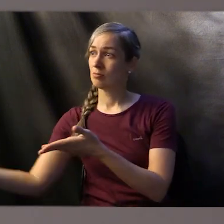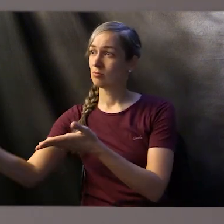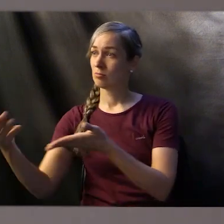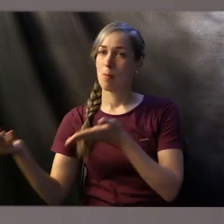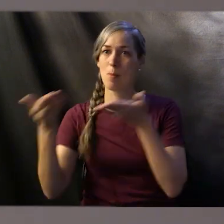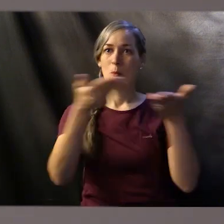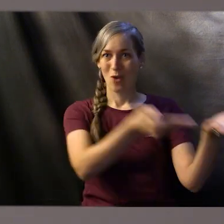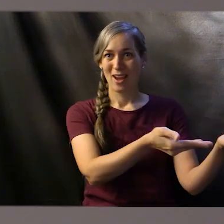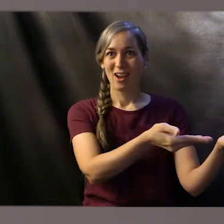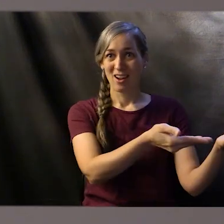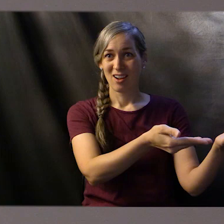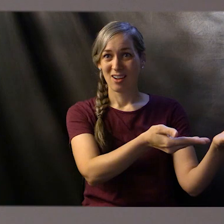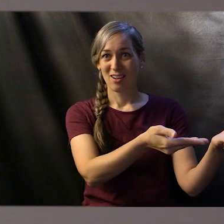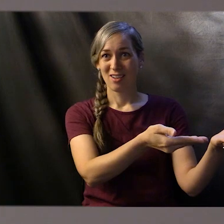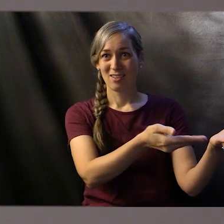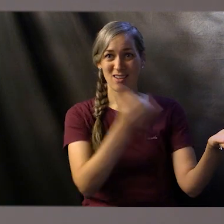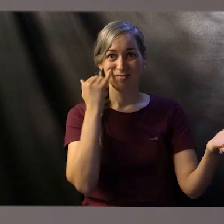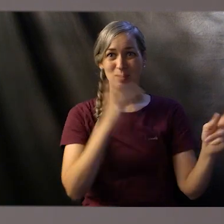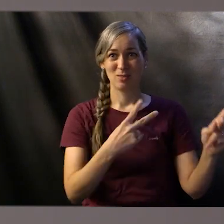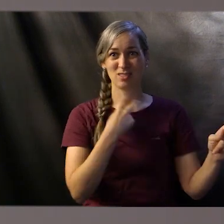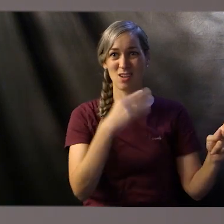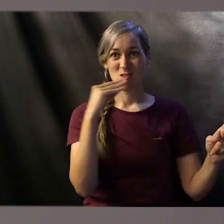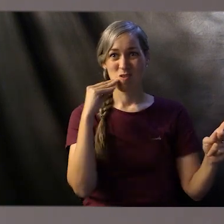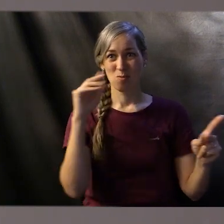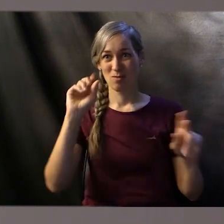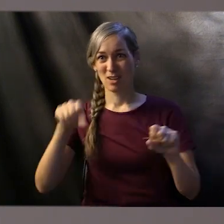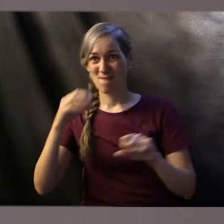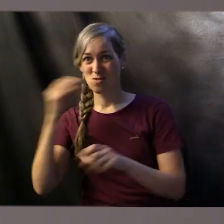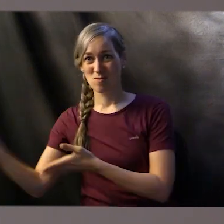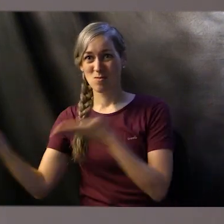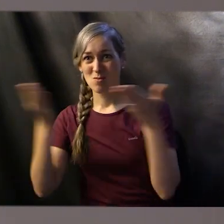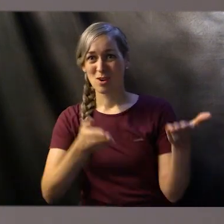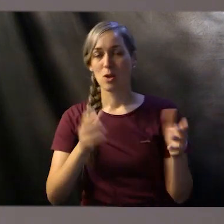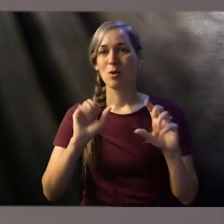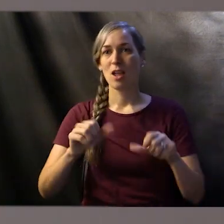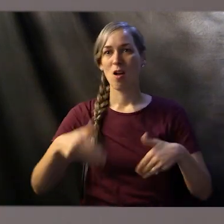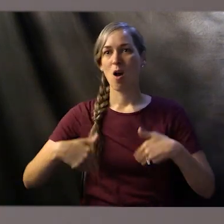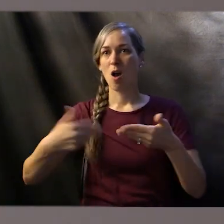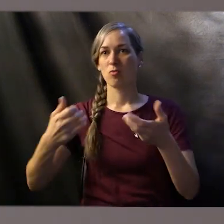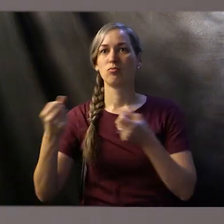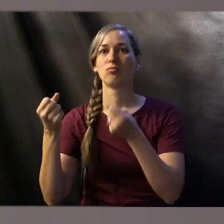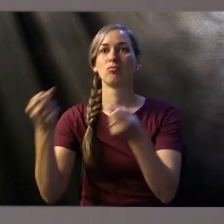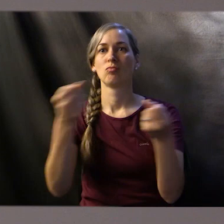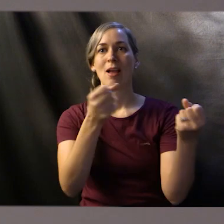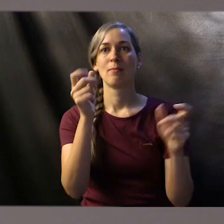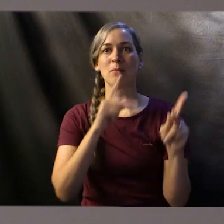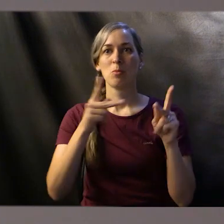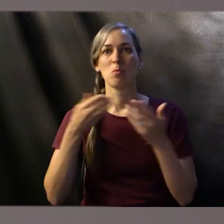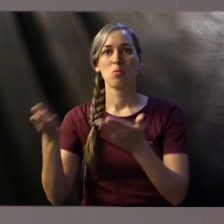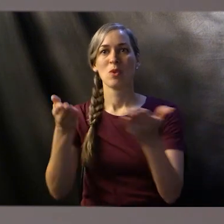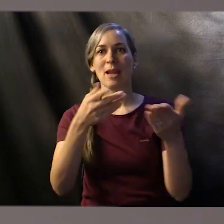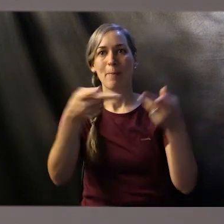people rides if we know that they don't have transportation and buses and things like that are not functioning.